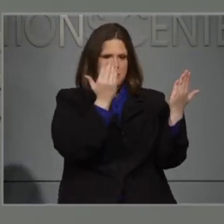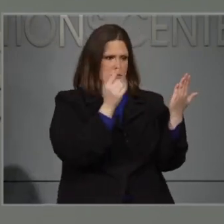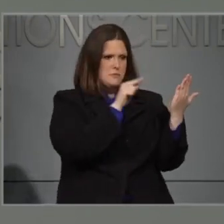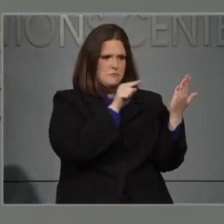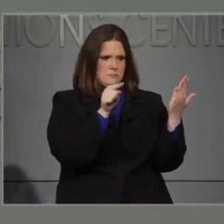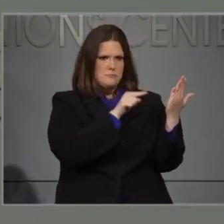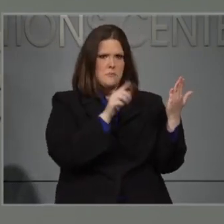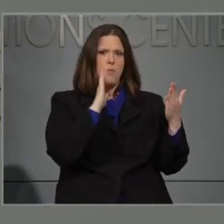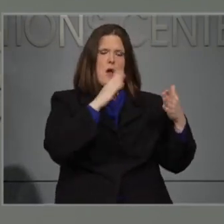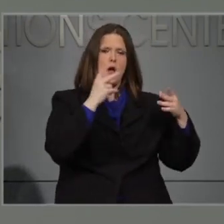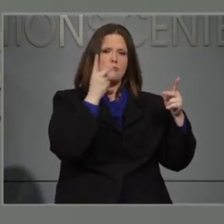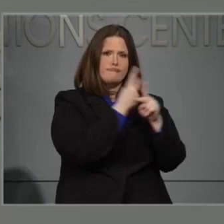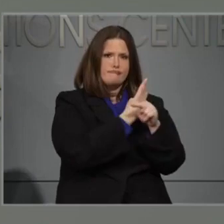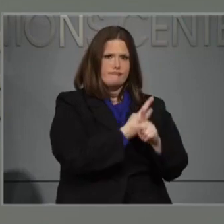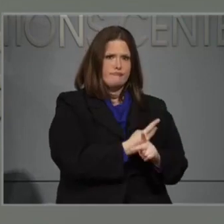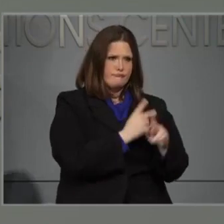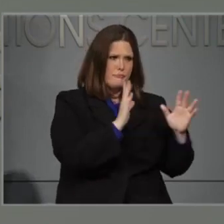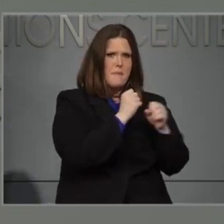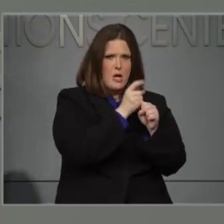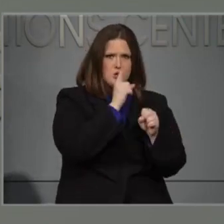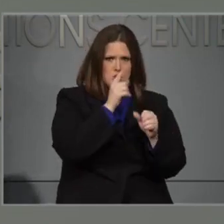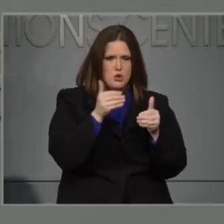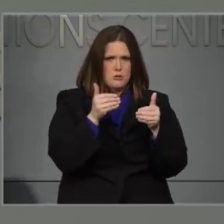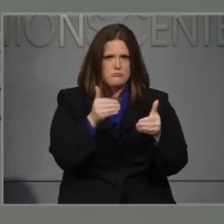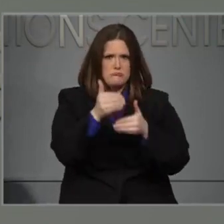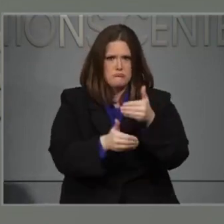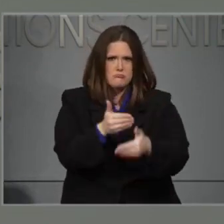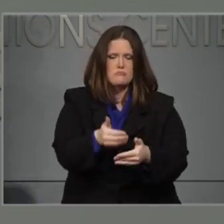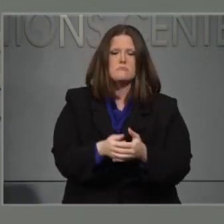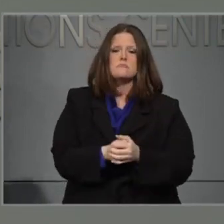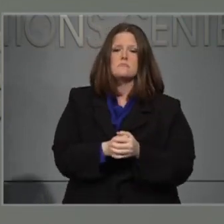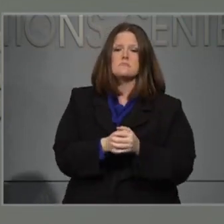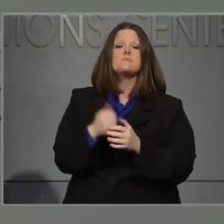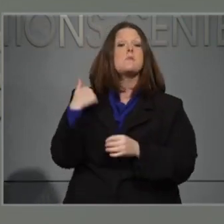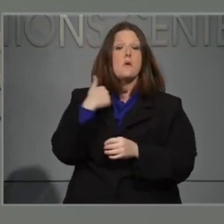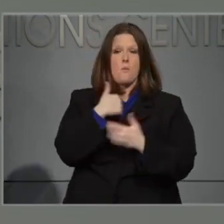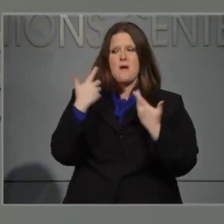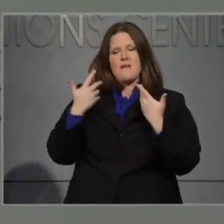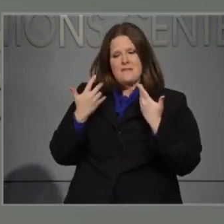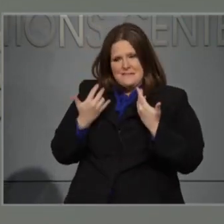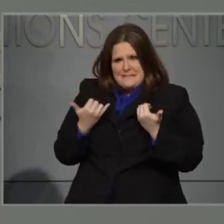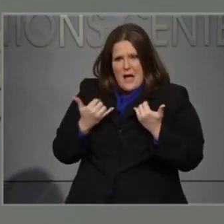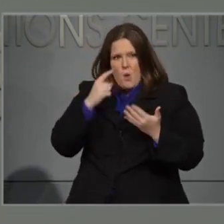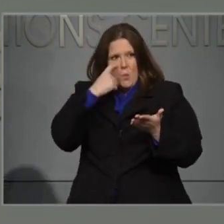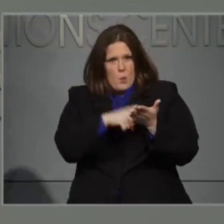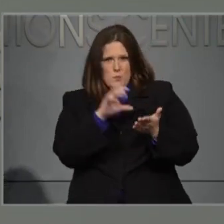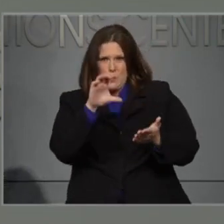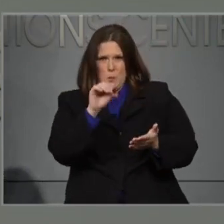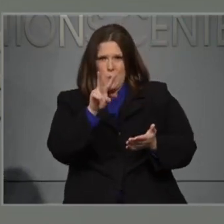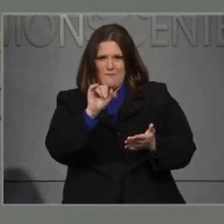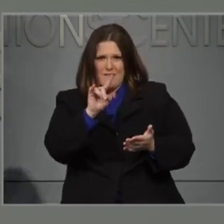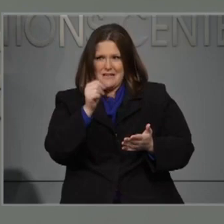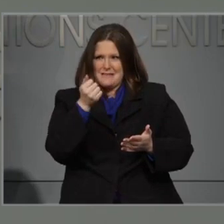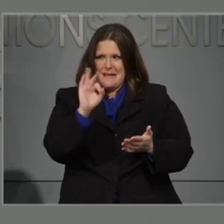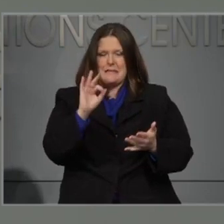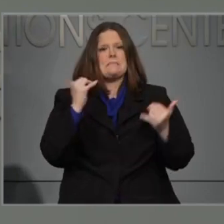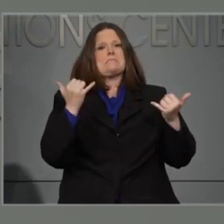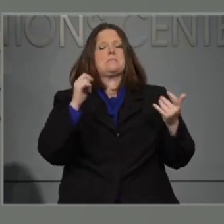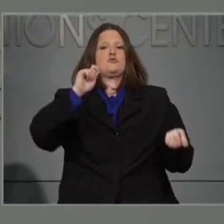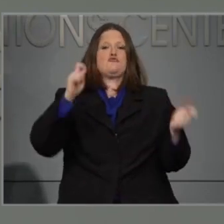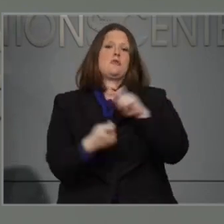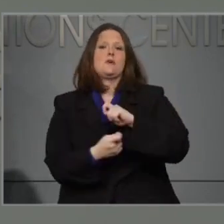Due to the pandemic, our team worked quickly to create an online, mobile-friendly application that lets people apply from wherever they are.